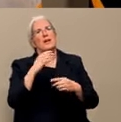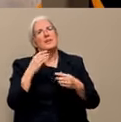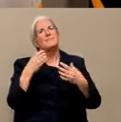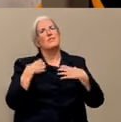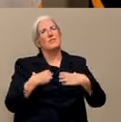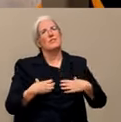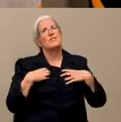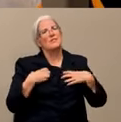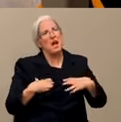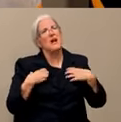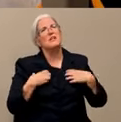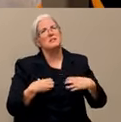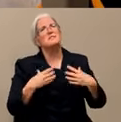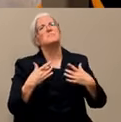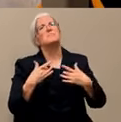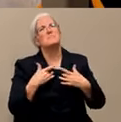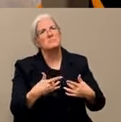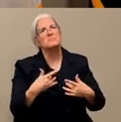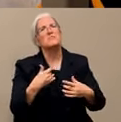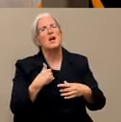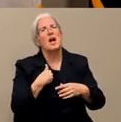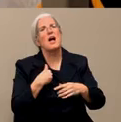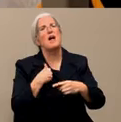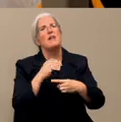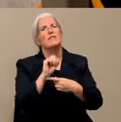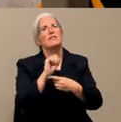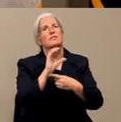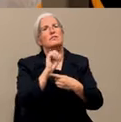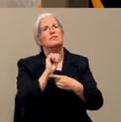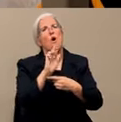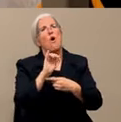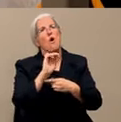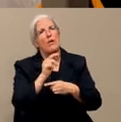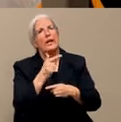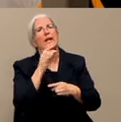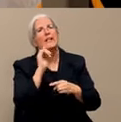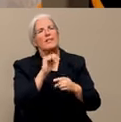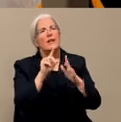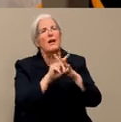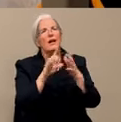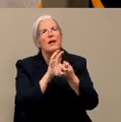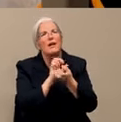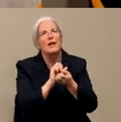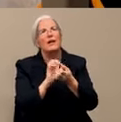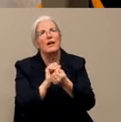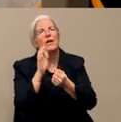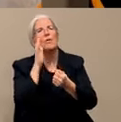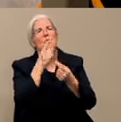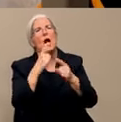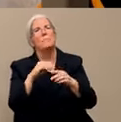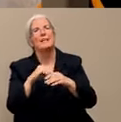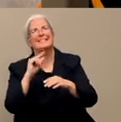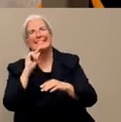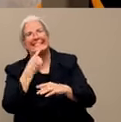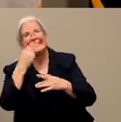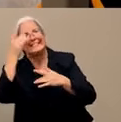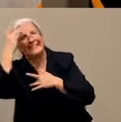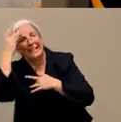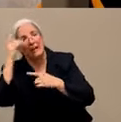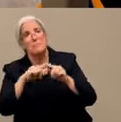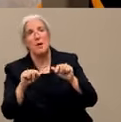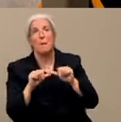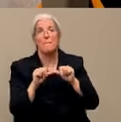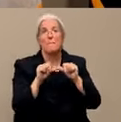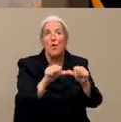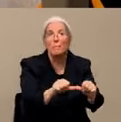is attacking the lung tissue. You usually get sicker with that. So it seems unlikely. Of course, nobody knows